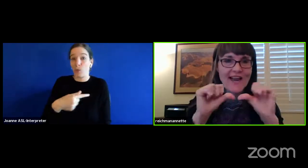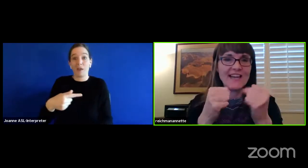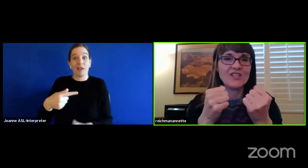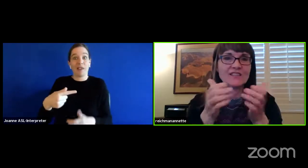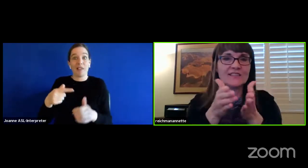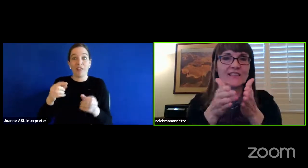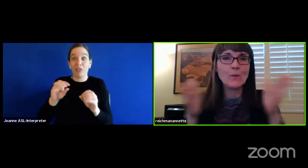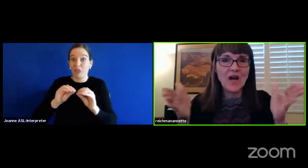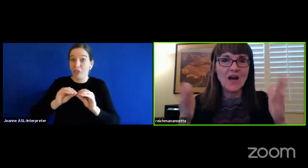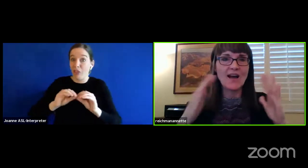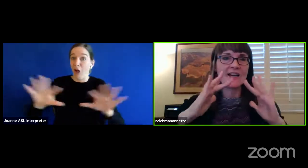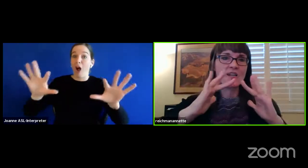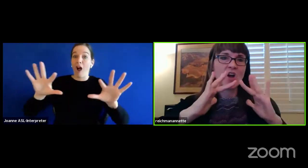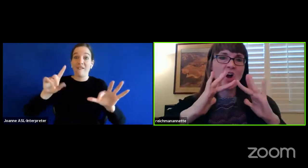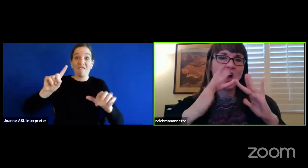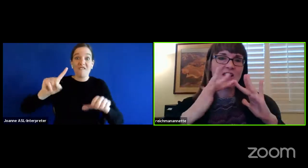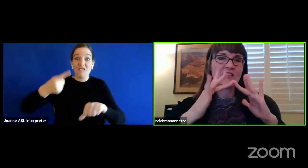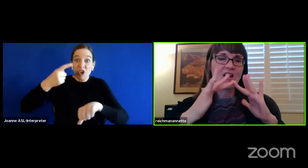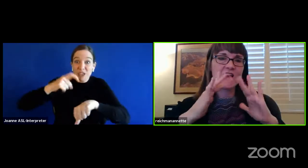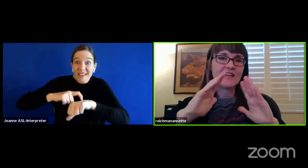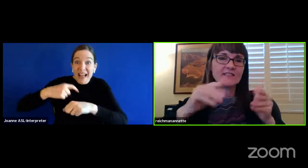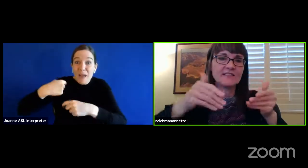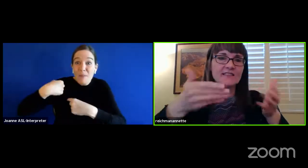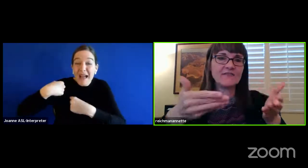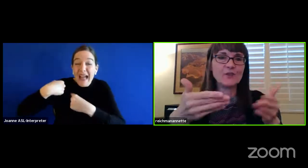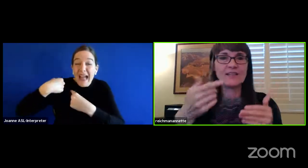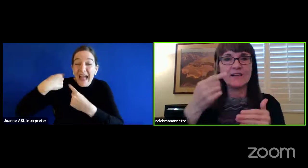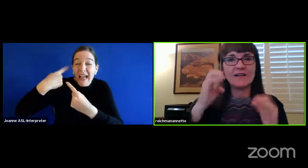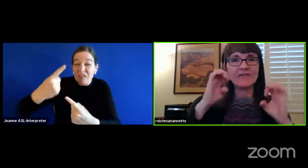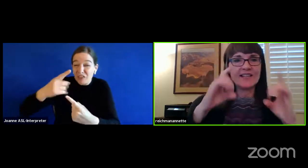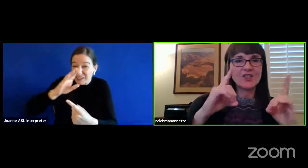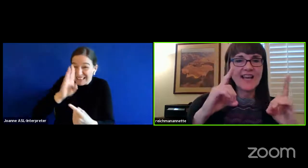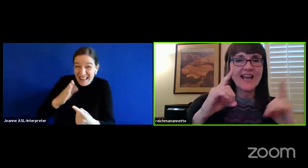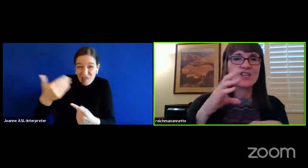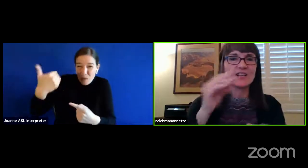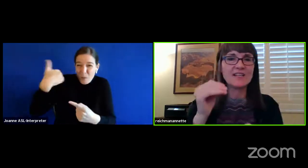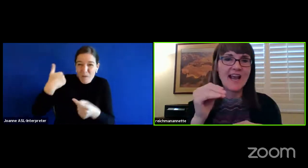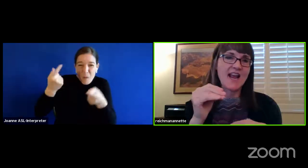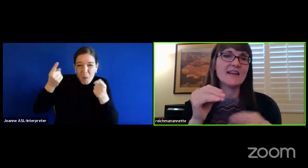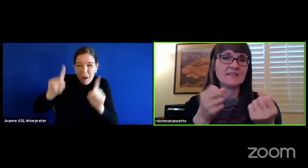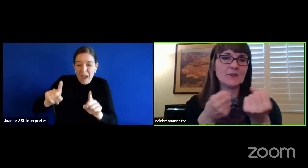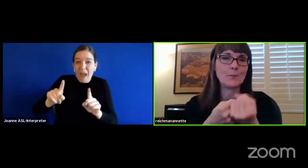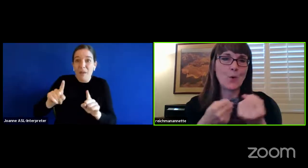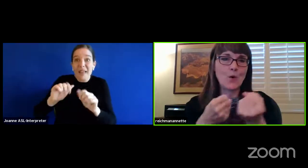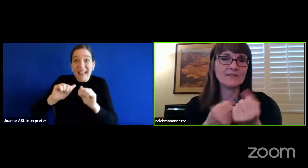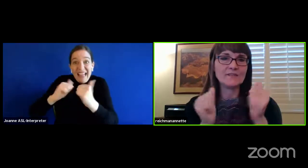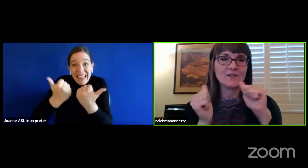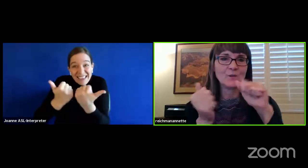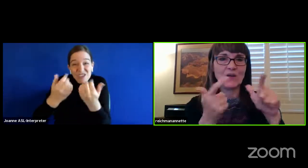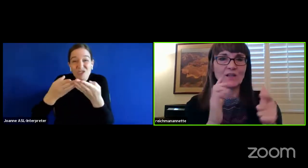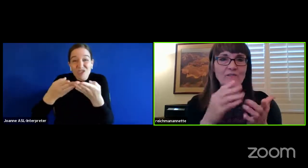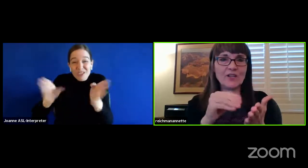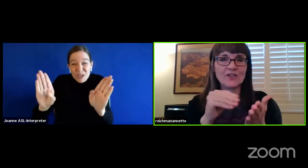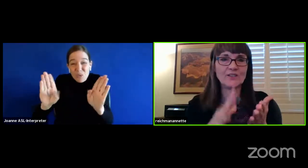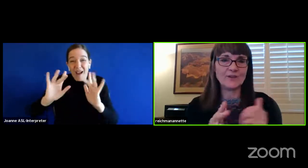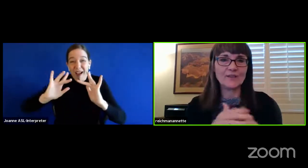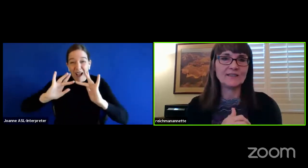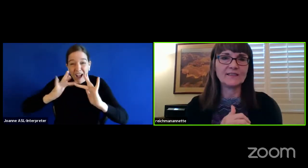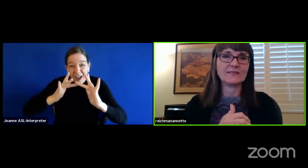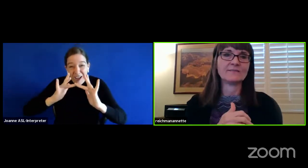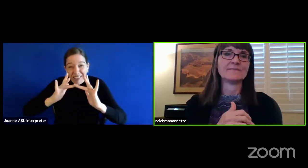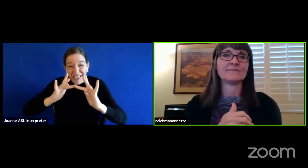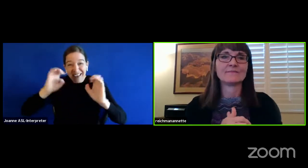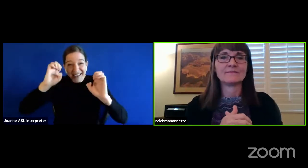agency-wide online delivery of education and support to all of our